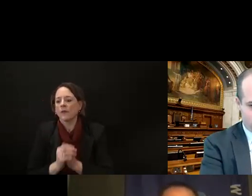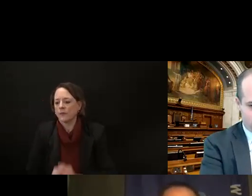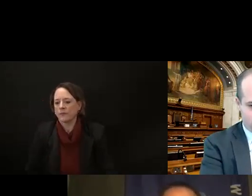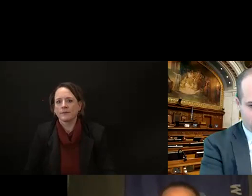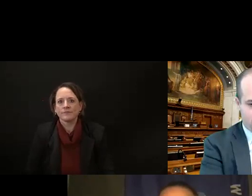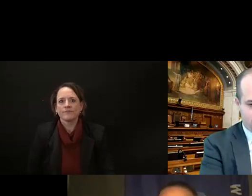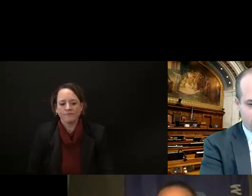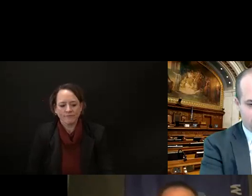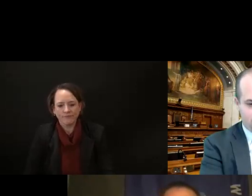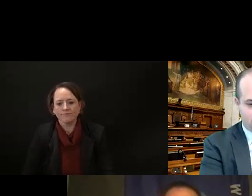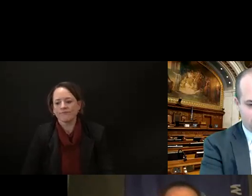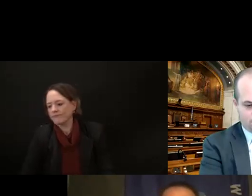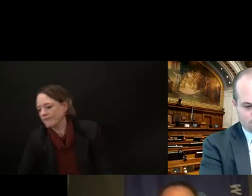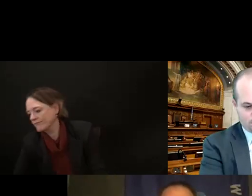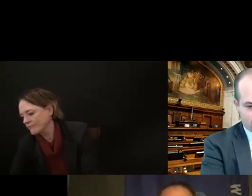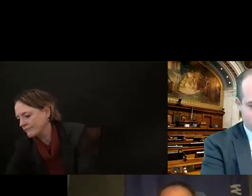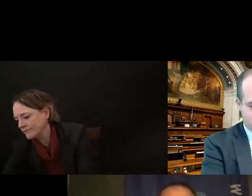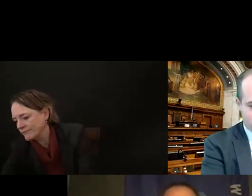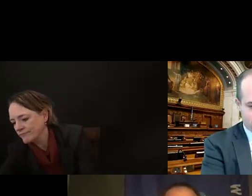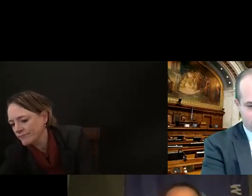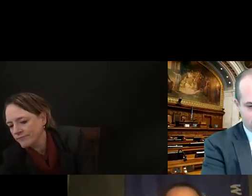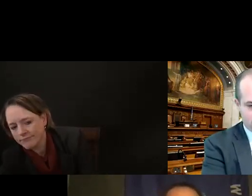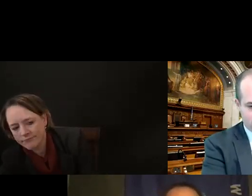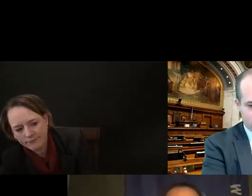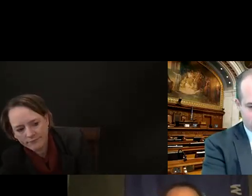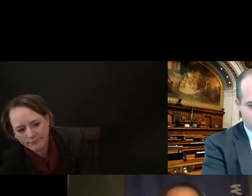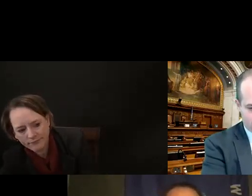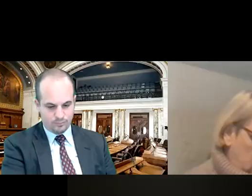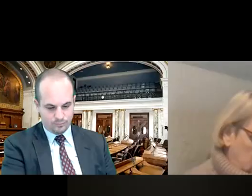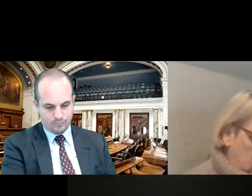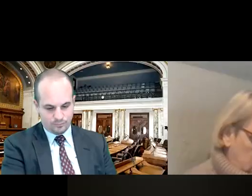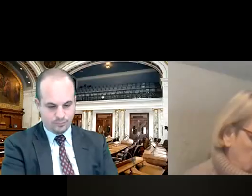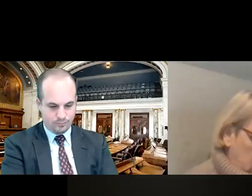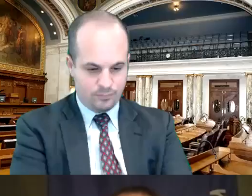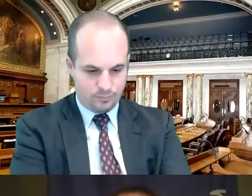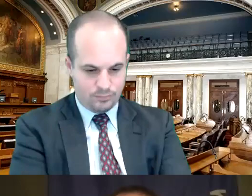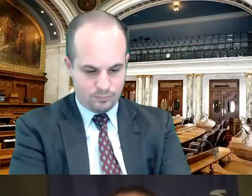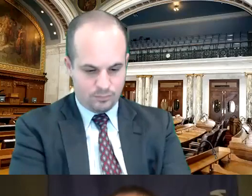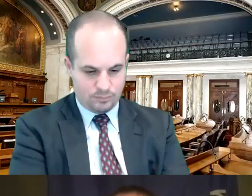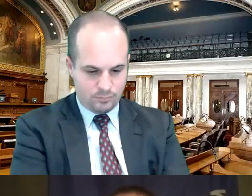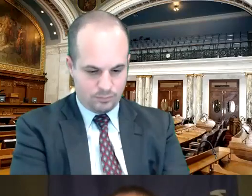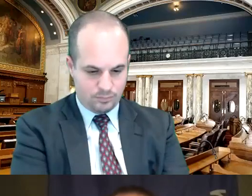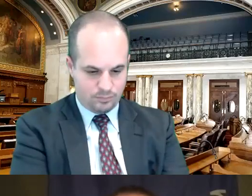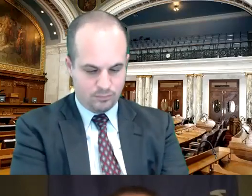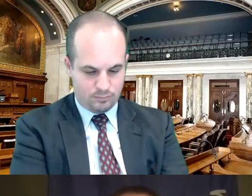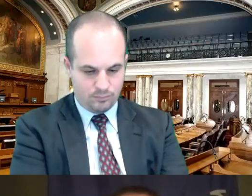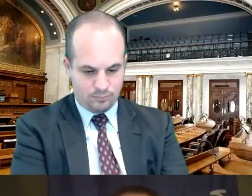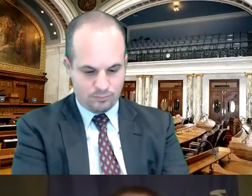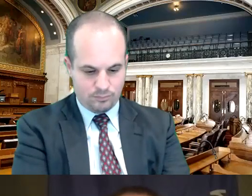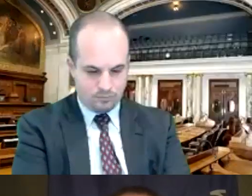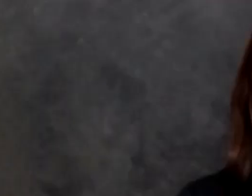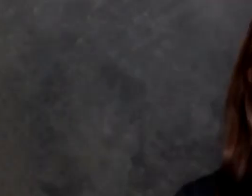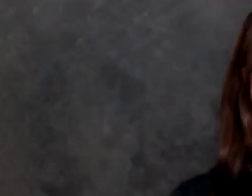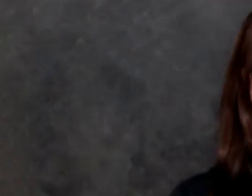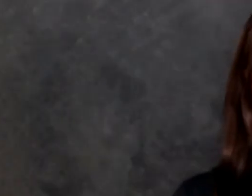an absentee ballot you can do that we're not going to talk about who to vote for on this but uh there is non-partisan elections happening february 16th for the primary